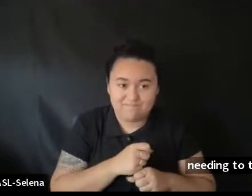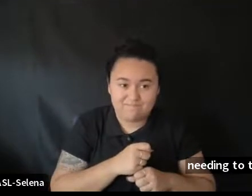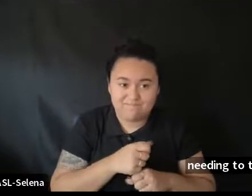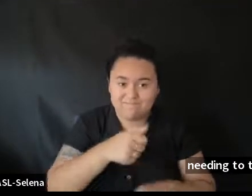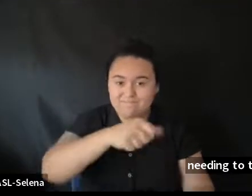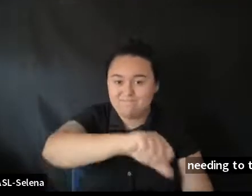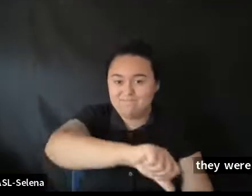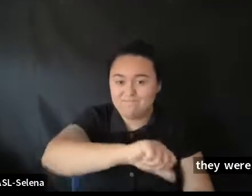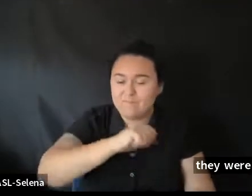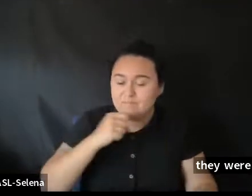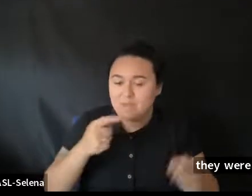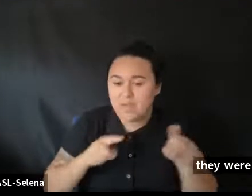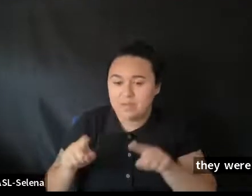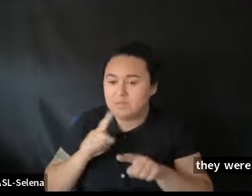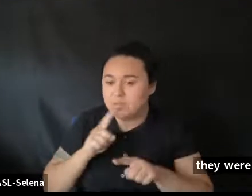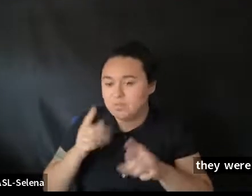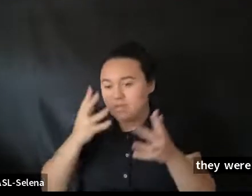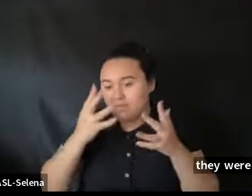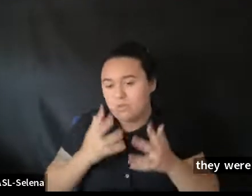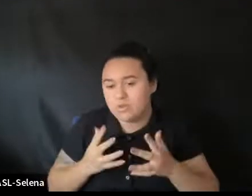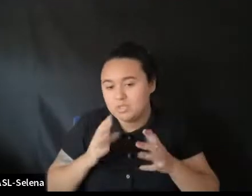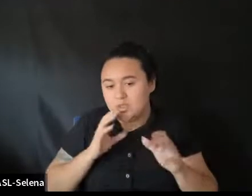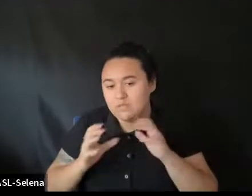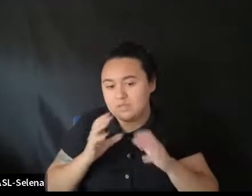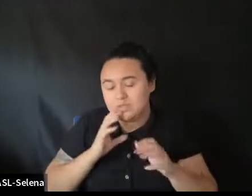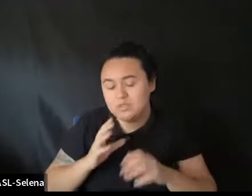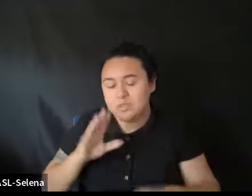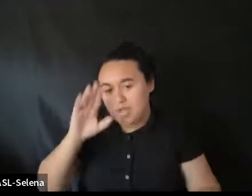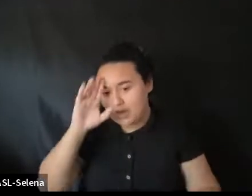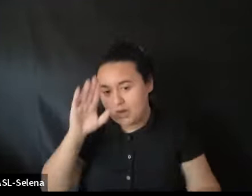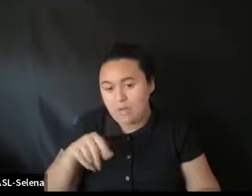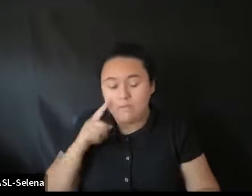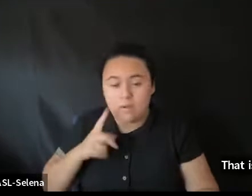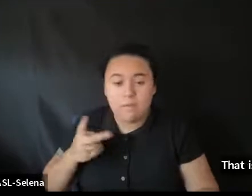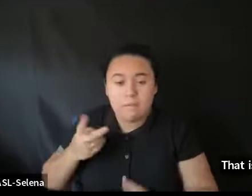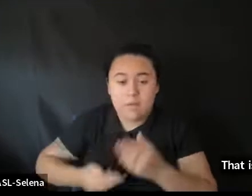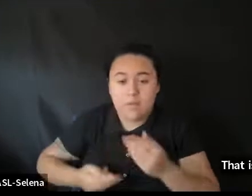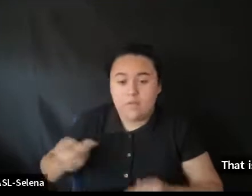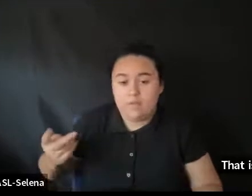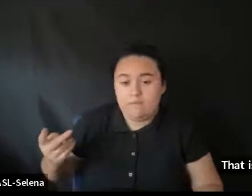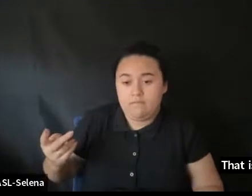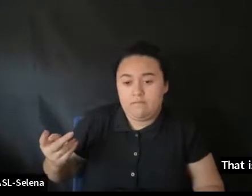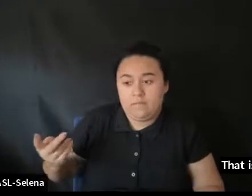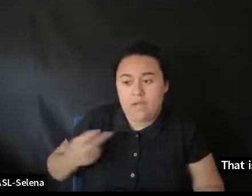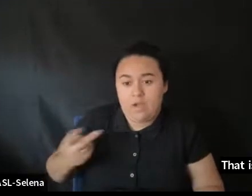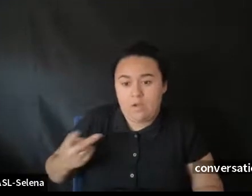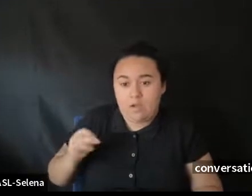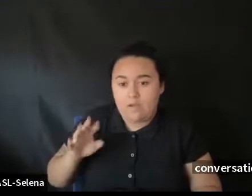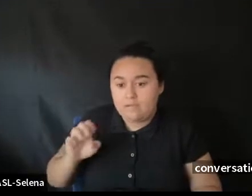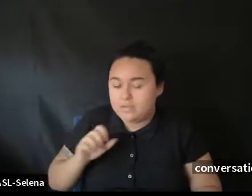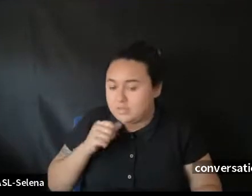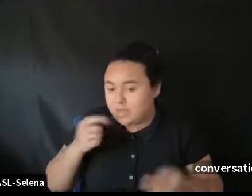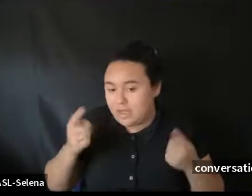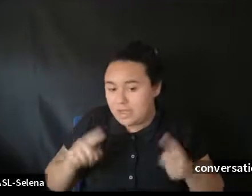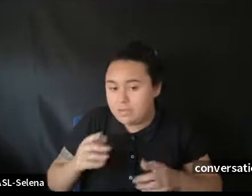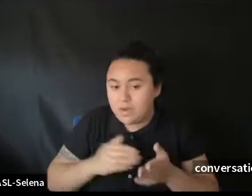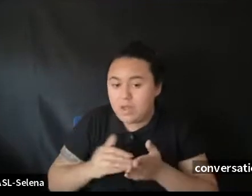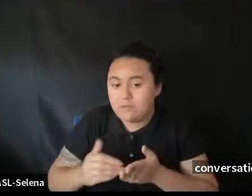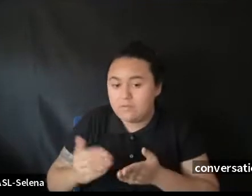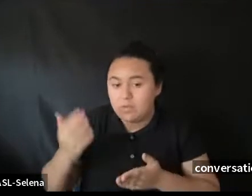That is a. Really. Unfortunate conversation. And I know. From both of our offices. That it doesn't happen. Very often. Because.